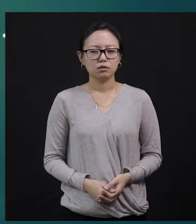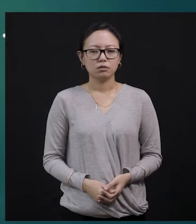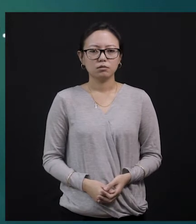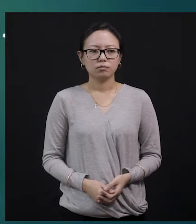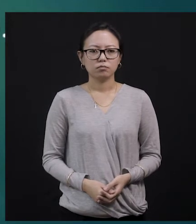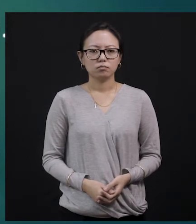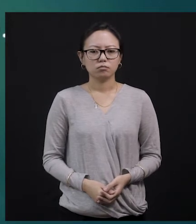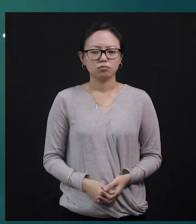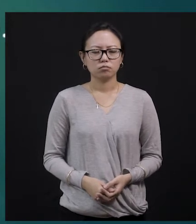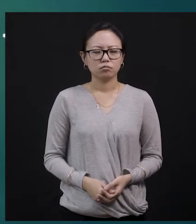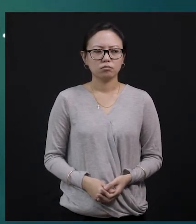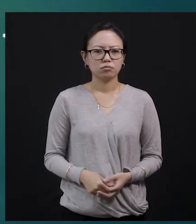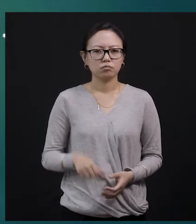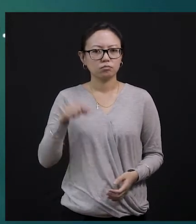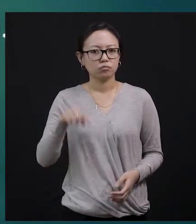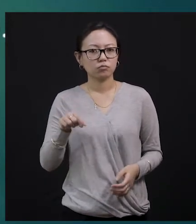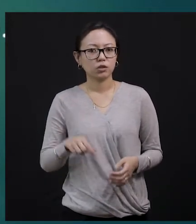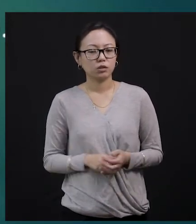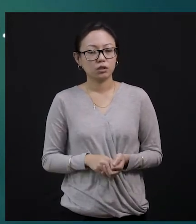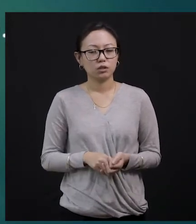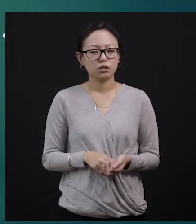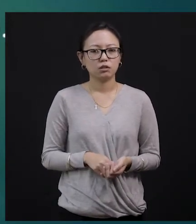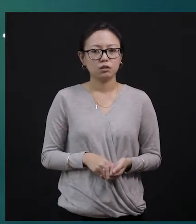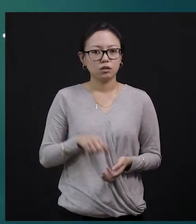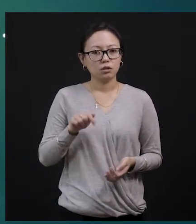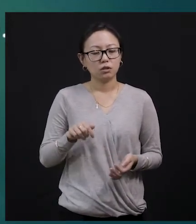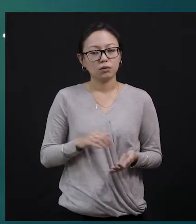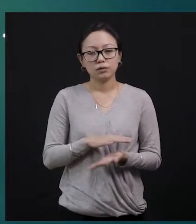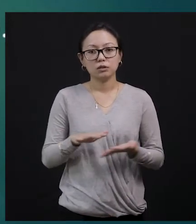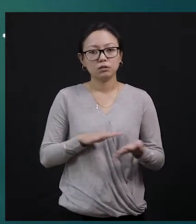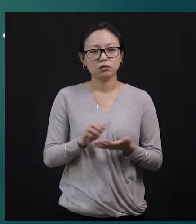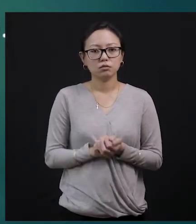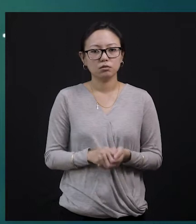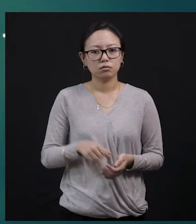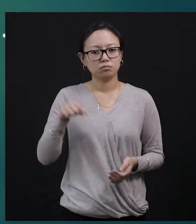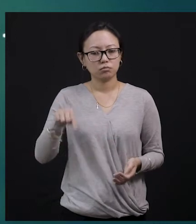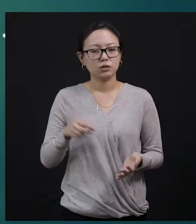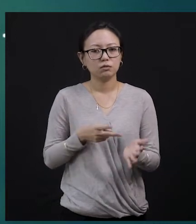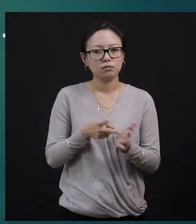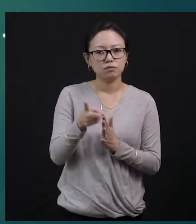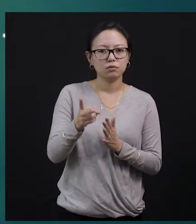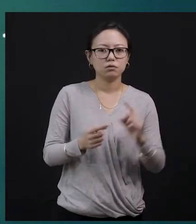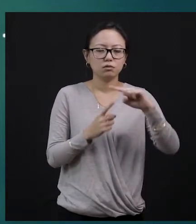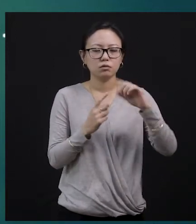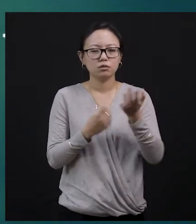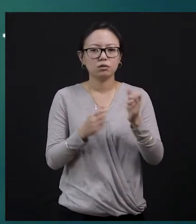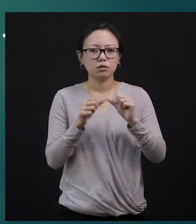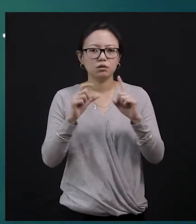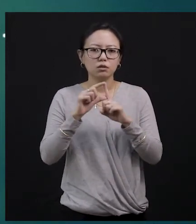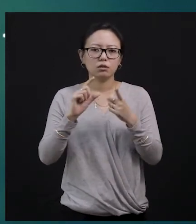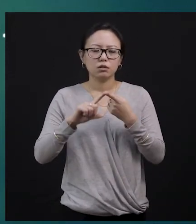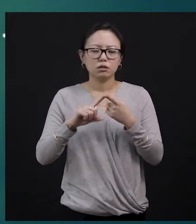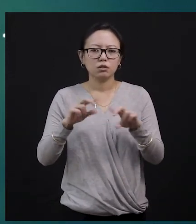this village threat fear. I'm not discussing about any other threat fear. Of course, there are so many different kinds of threat fears, okay? And in this, you will